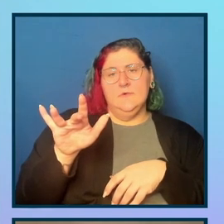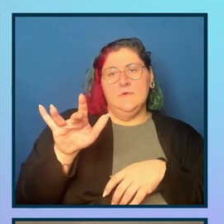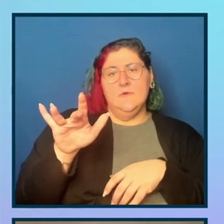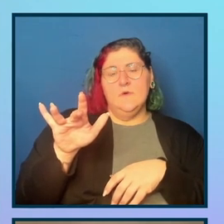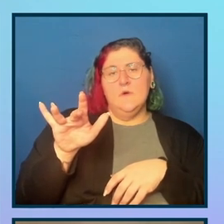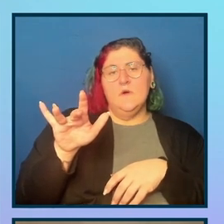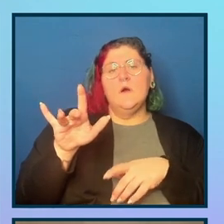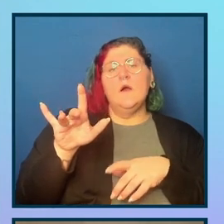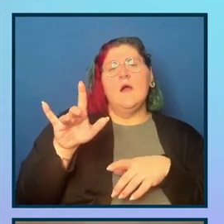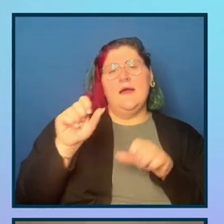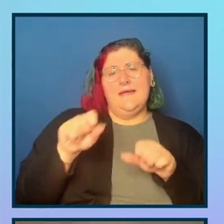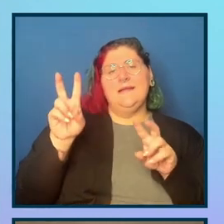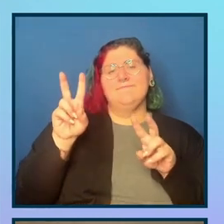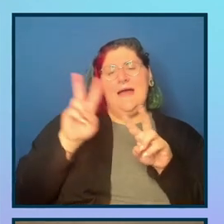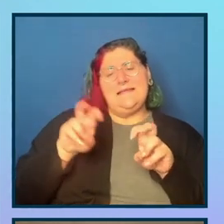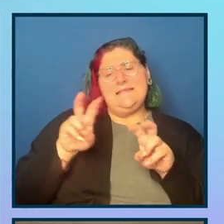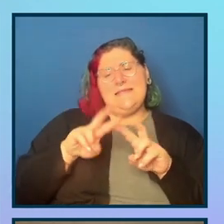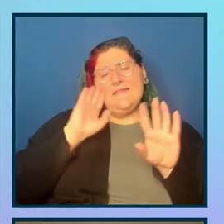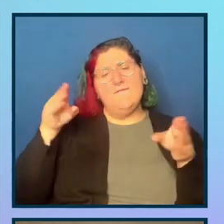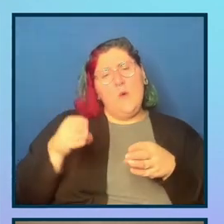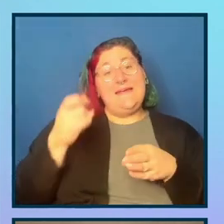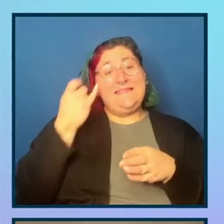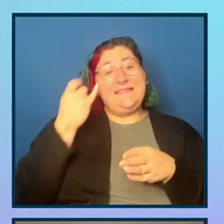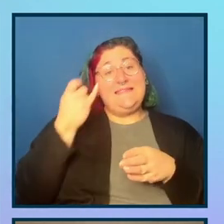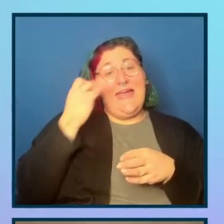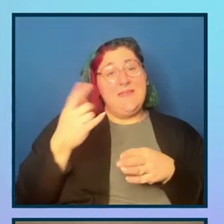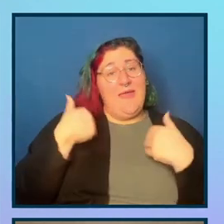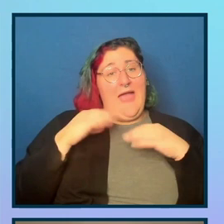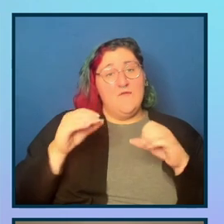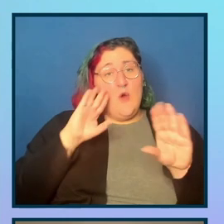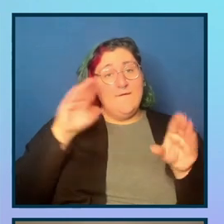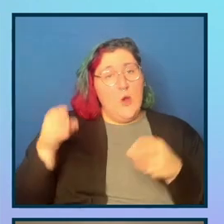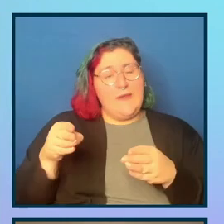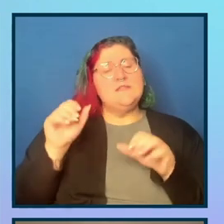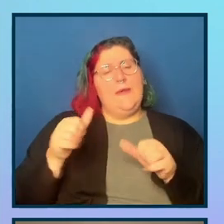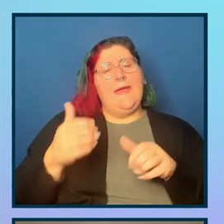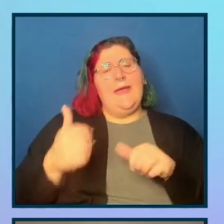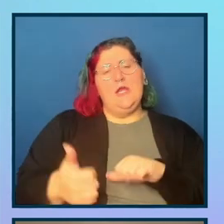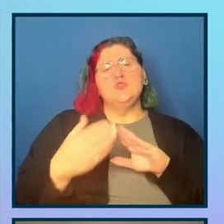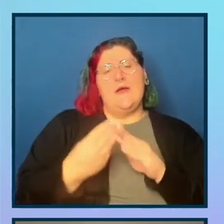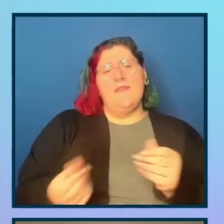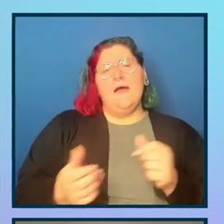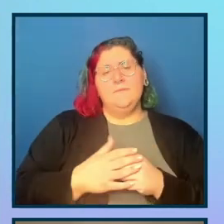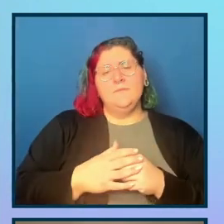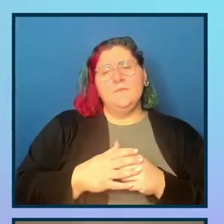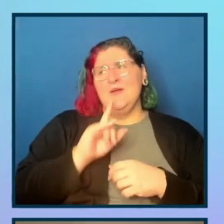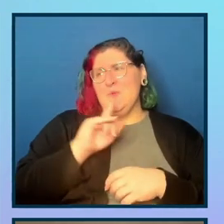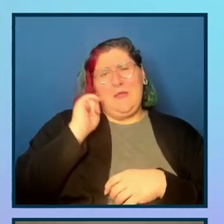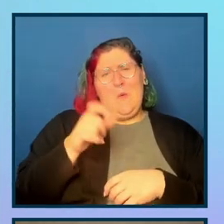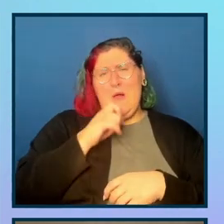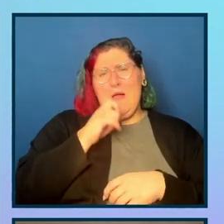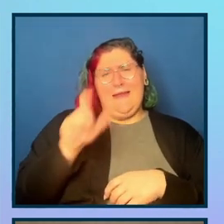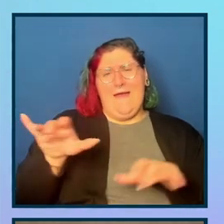assess the focus indication. So we'll be able to raise issues if an element doesn't have a focus ring at all. Um, so really cool stuff. I didn't have to do anything, but click start